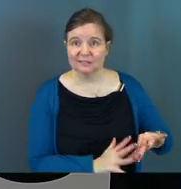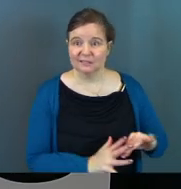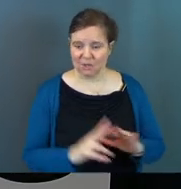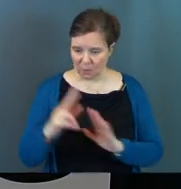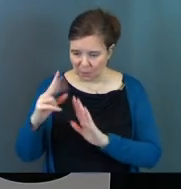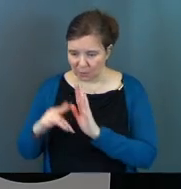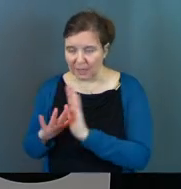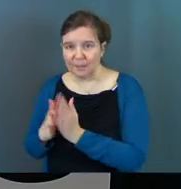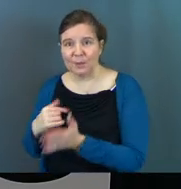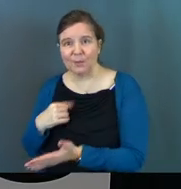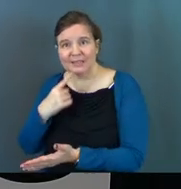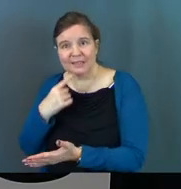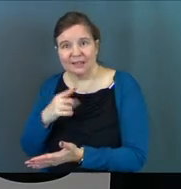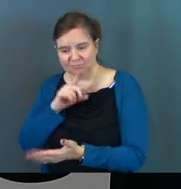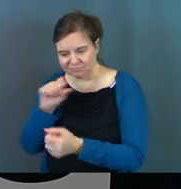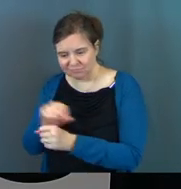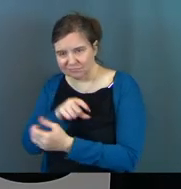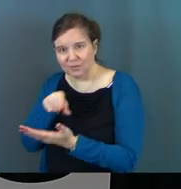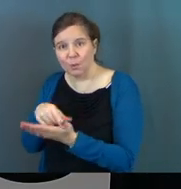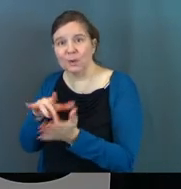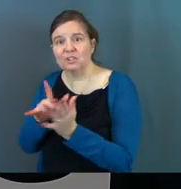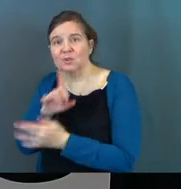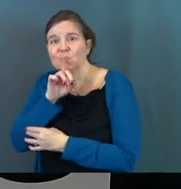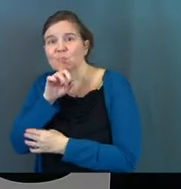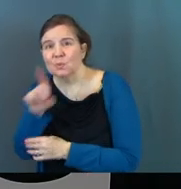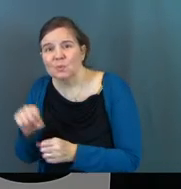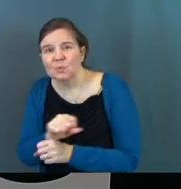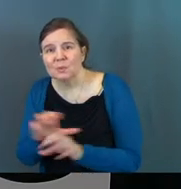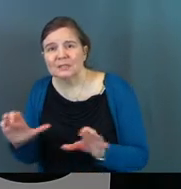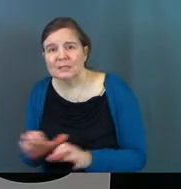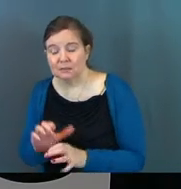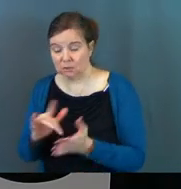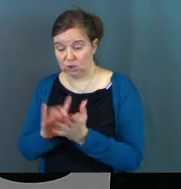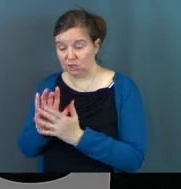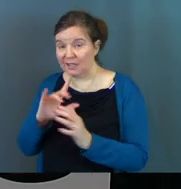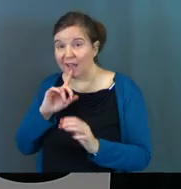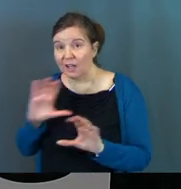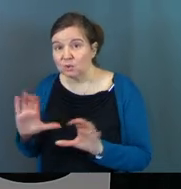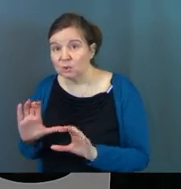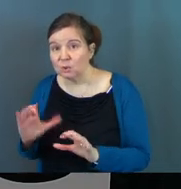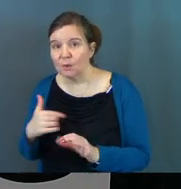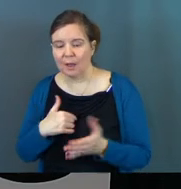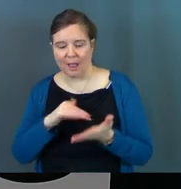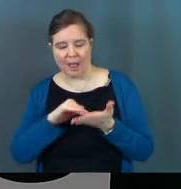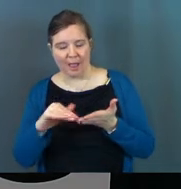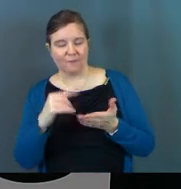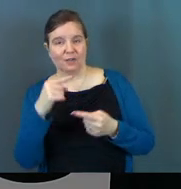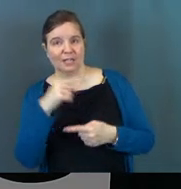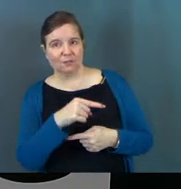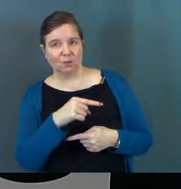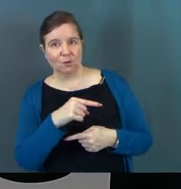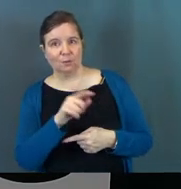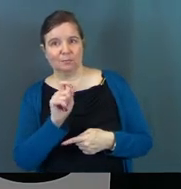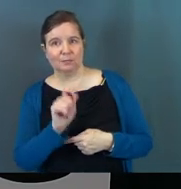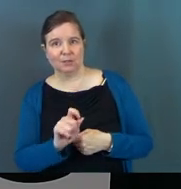Read the Bible. Look at what Jesus actually did. Because what did Jesus actually do? I forgive you,